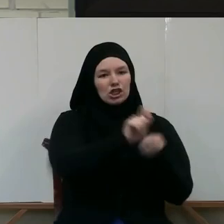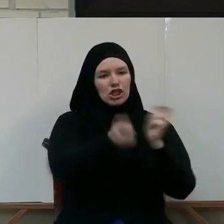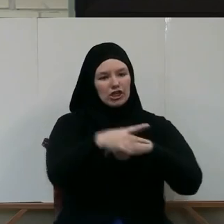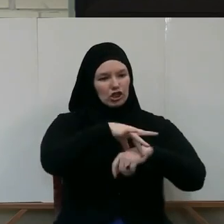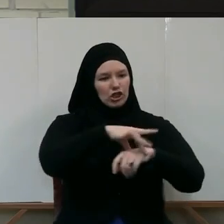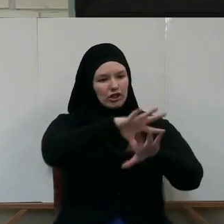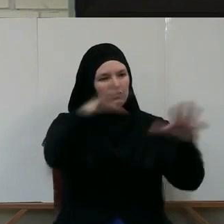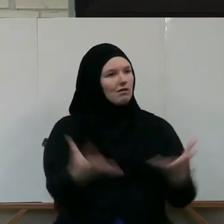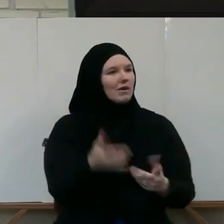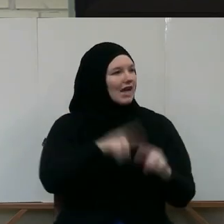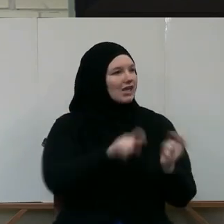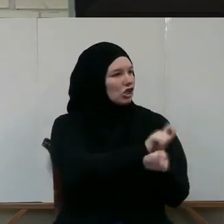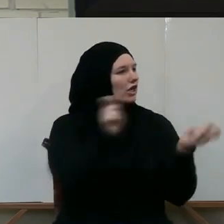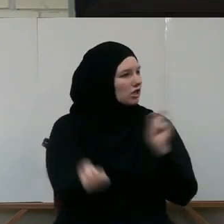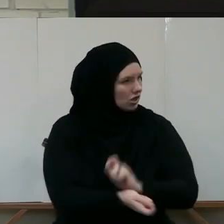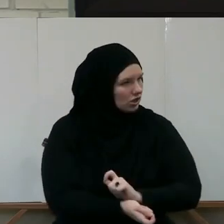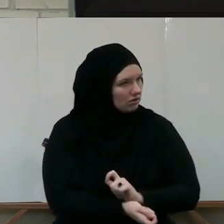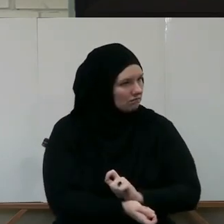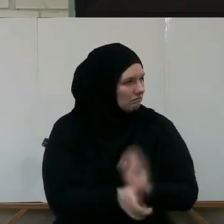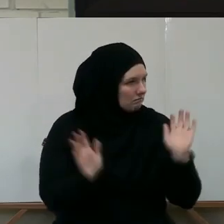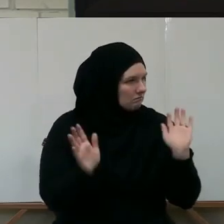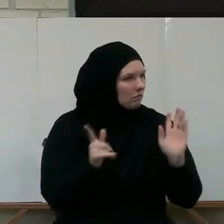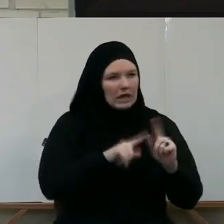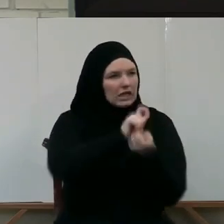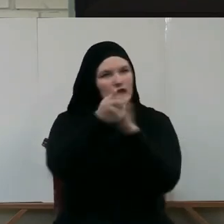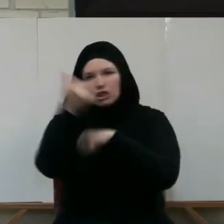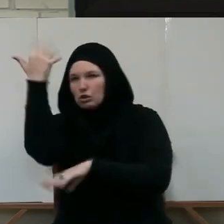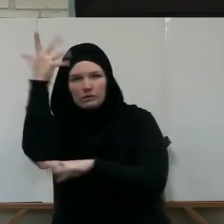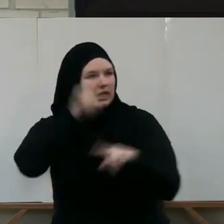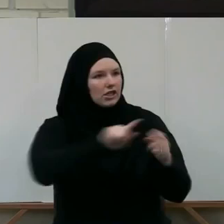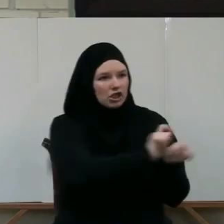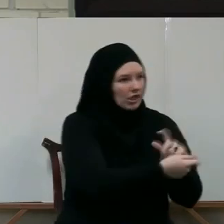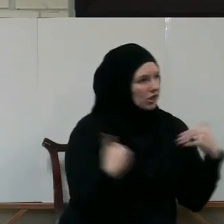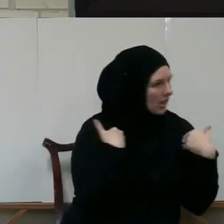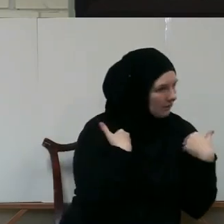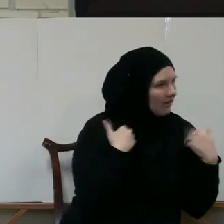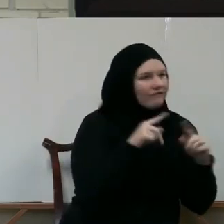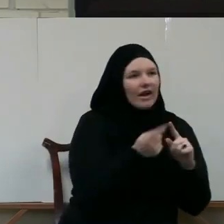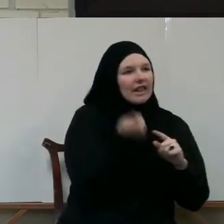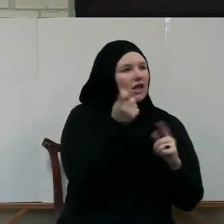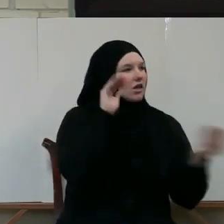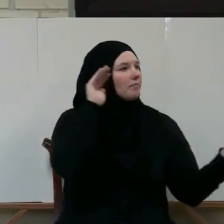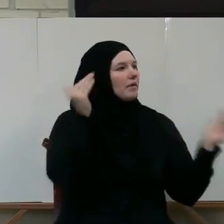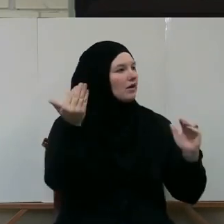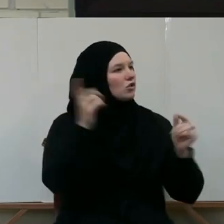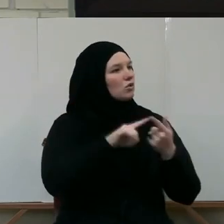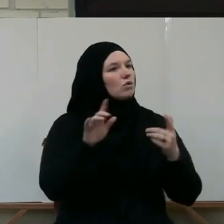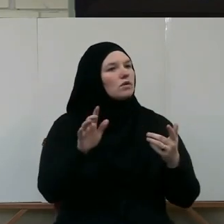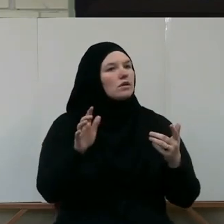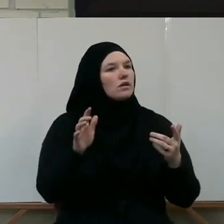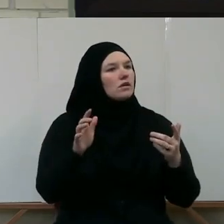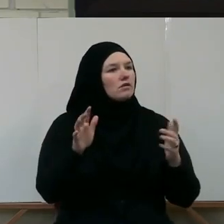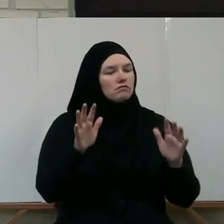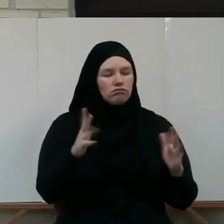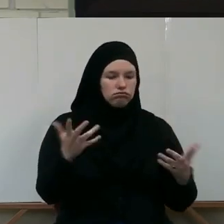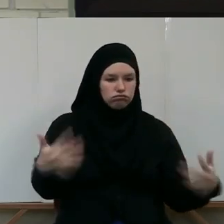ages Very little man has done. No matter how great in our eyes it may be But it's very little compared to The greatness of this